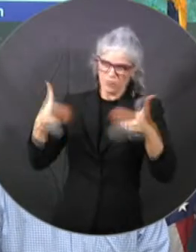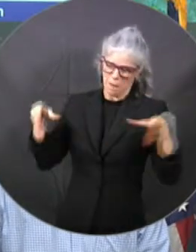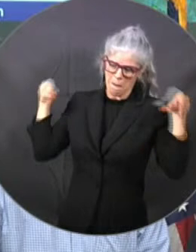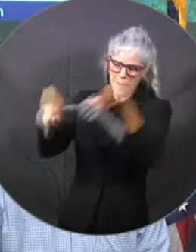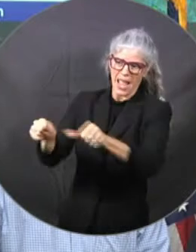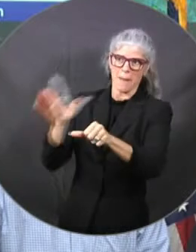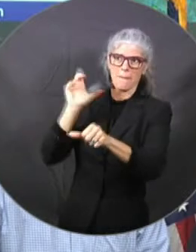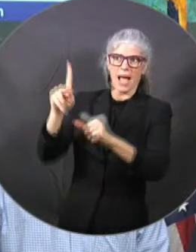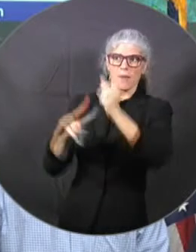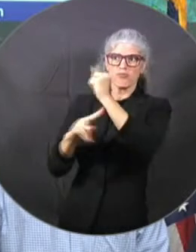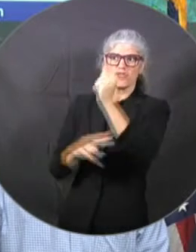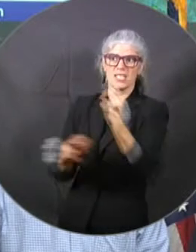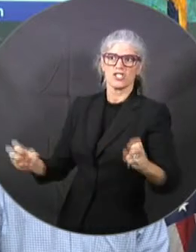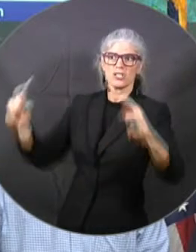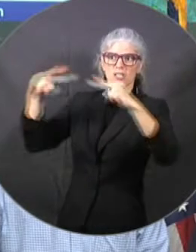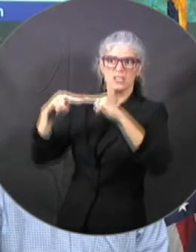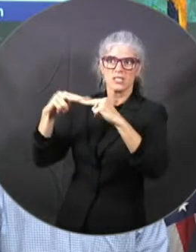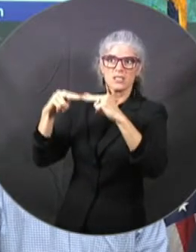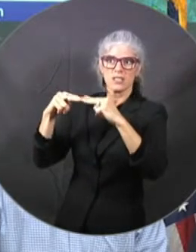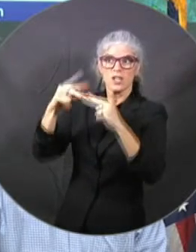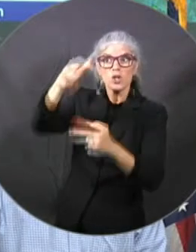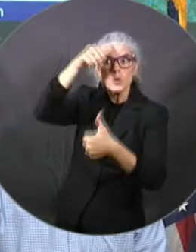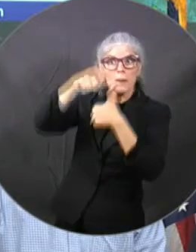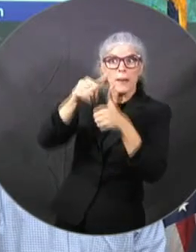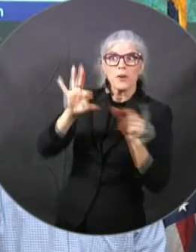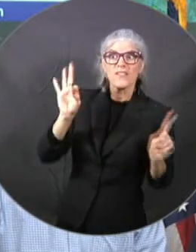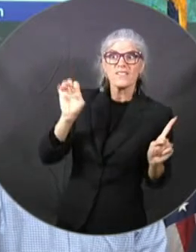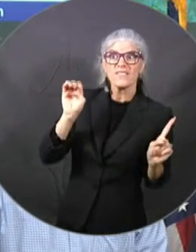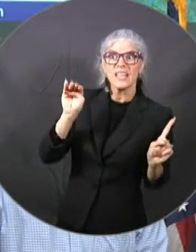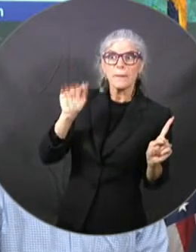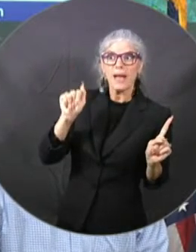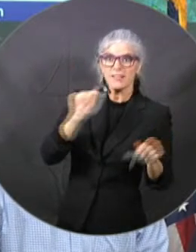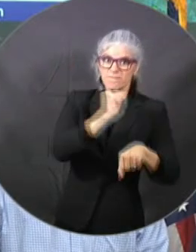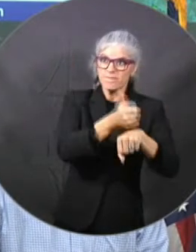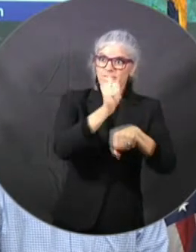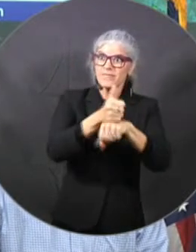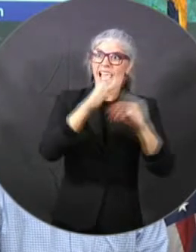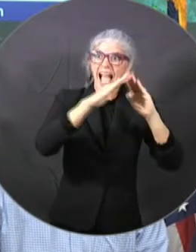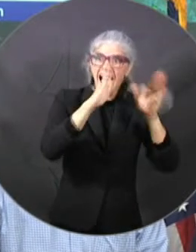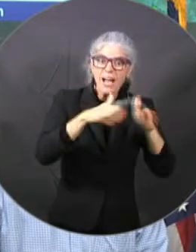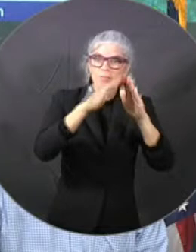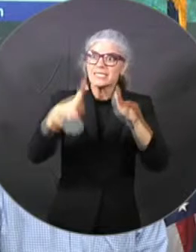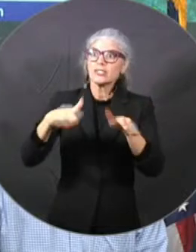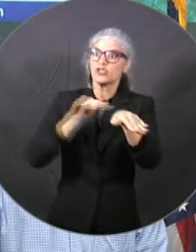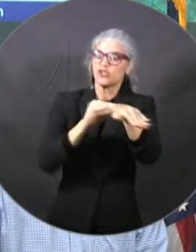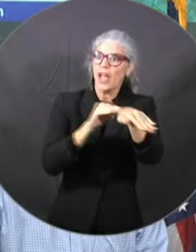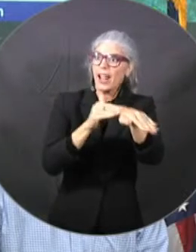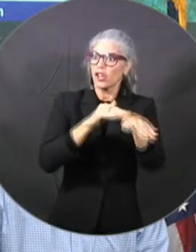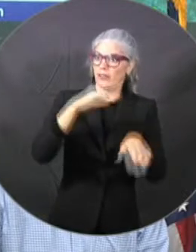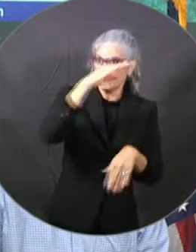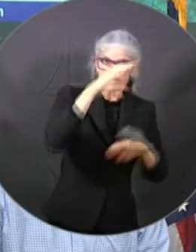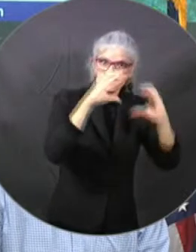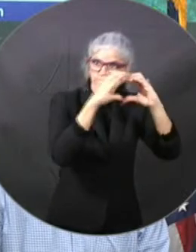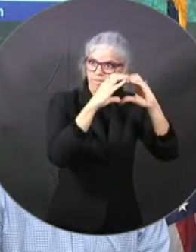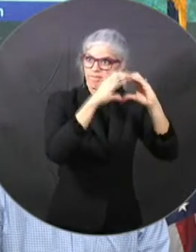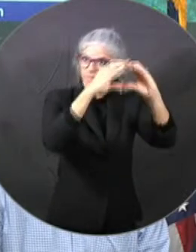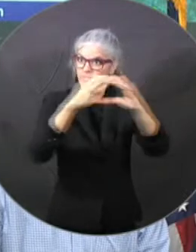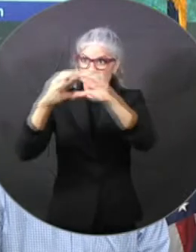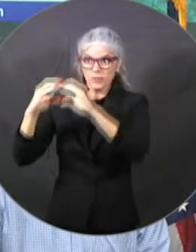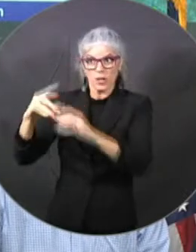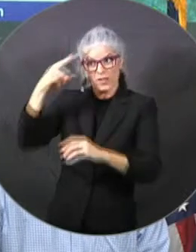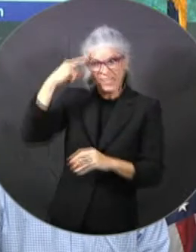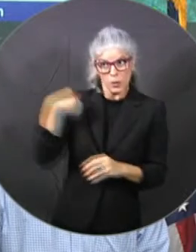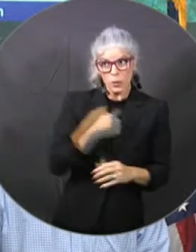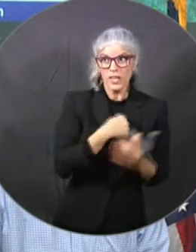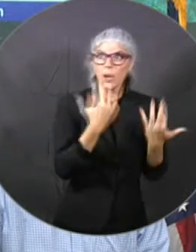done by FEMA. And FEMA did do some stuff, but we were putting trailers on people's front yards so that they can rehab their homes and had a place